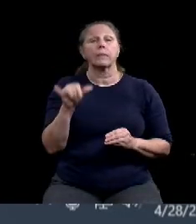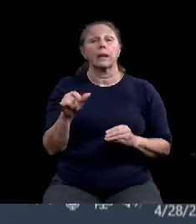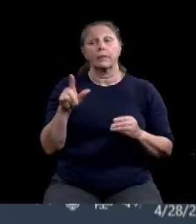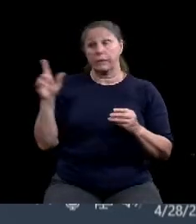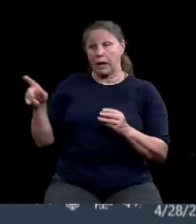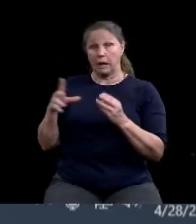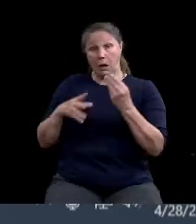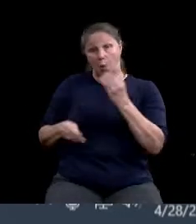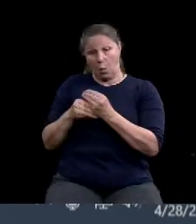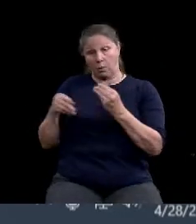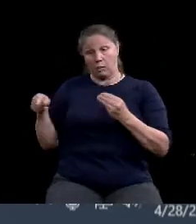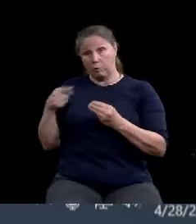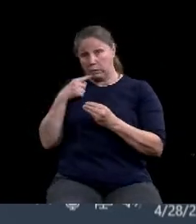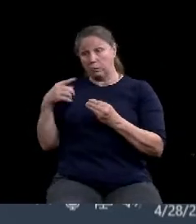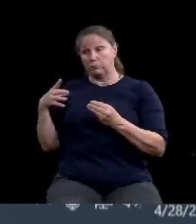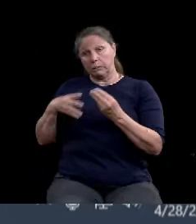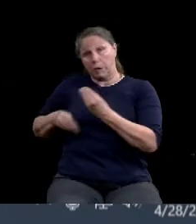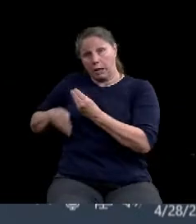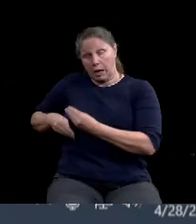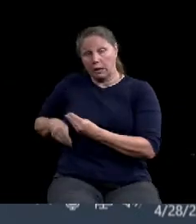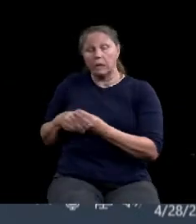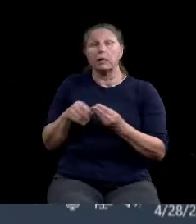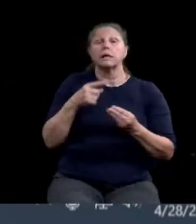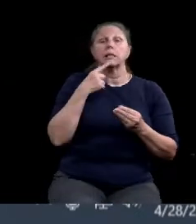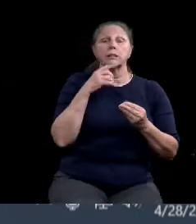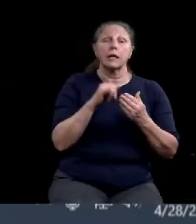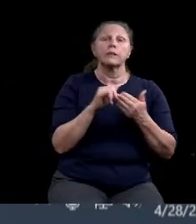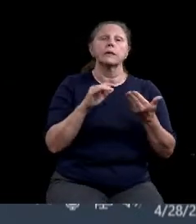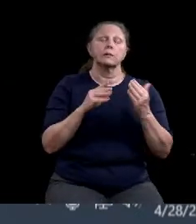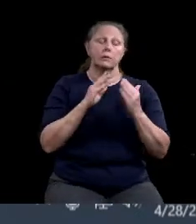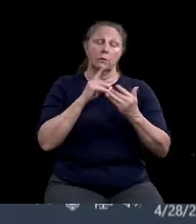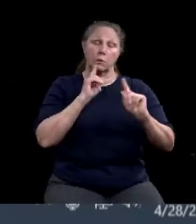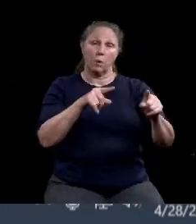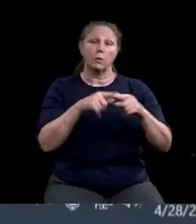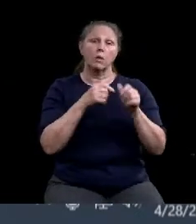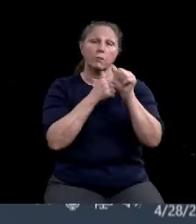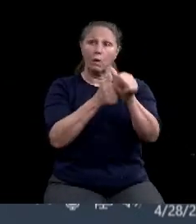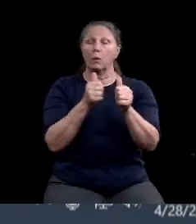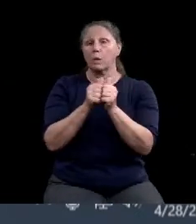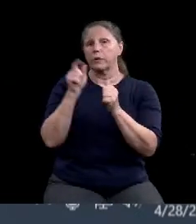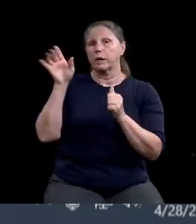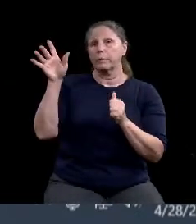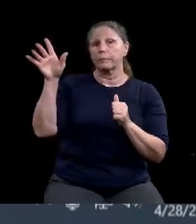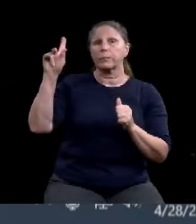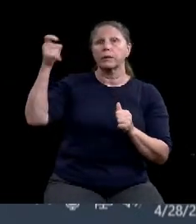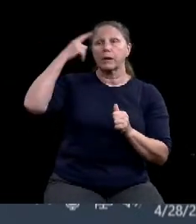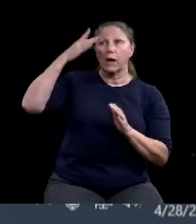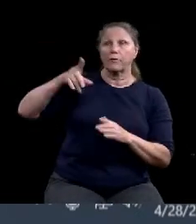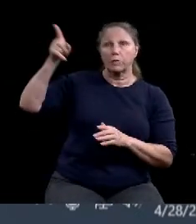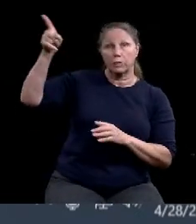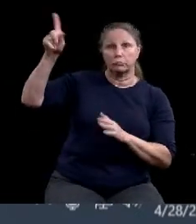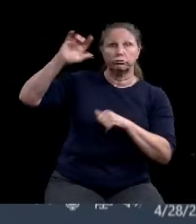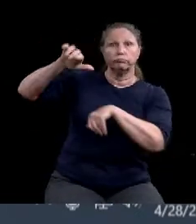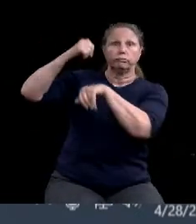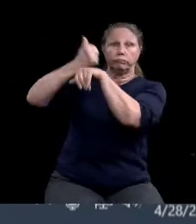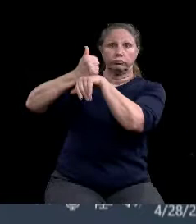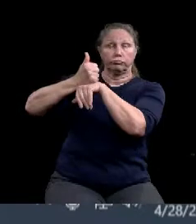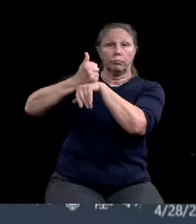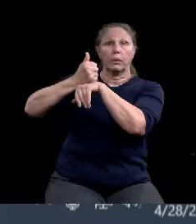modifying the city order in compliance with the orders of Texas Governor Greg Abbott for our phased real businesses. Is there a motion?